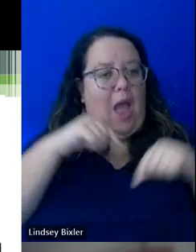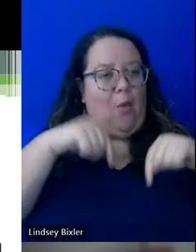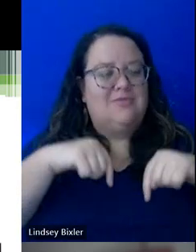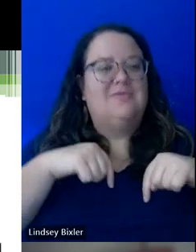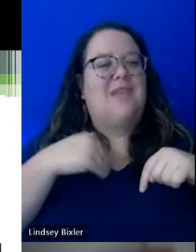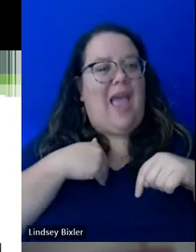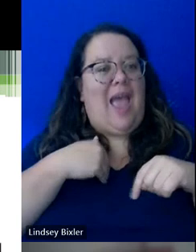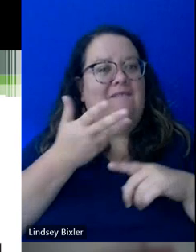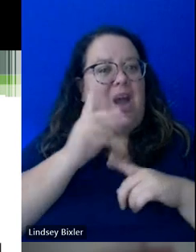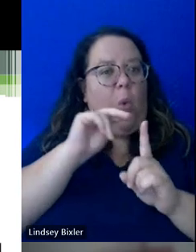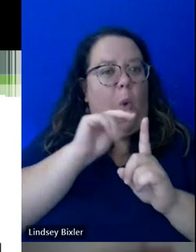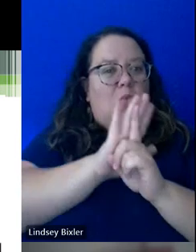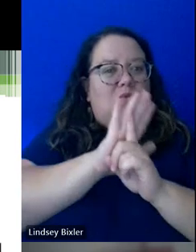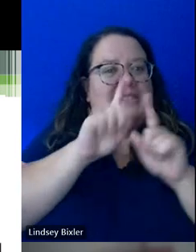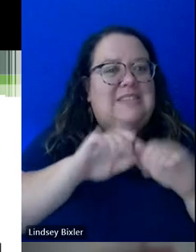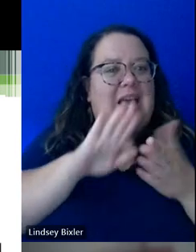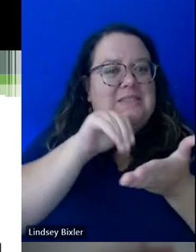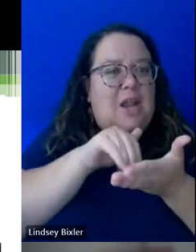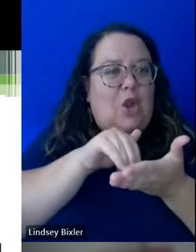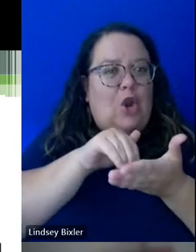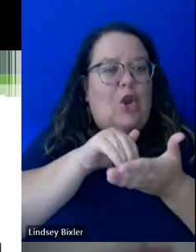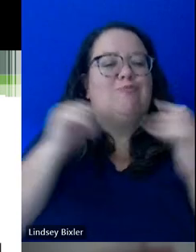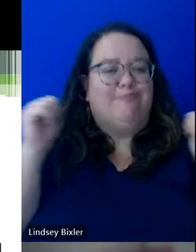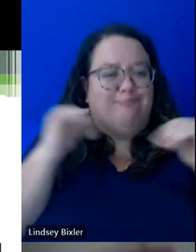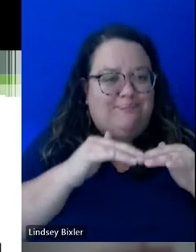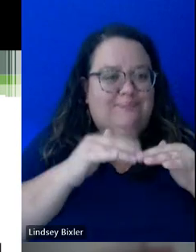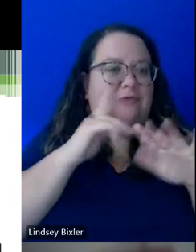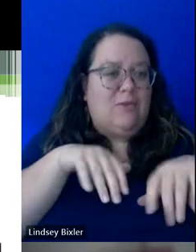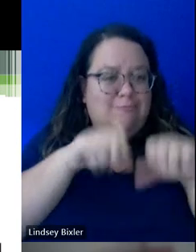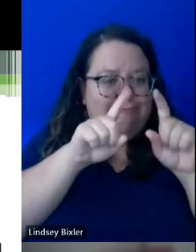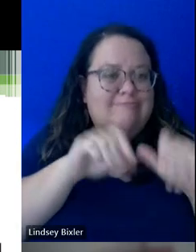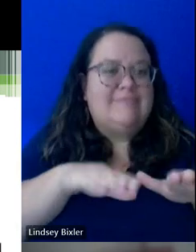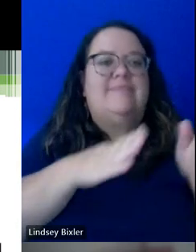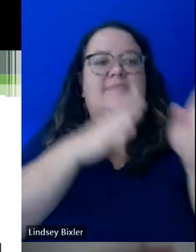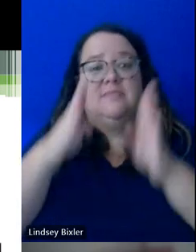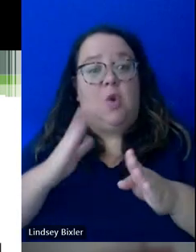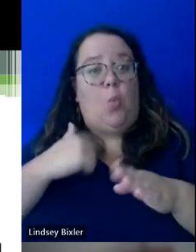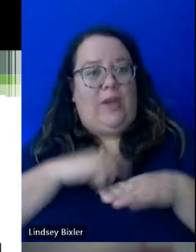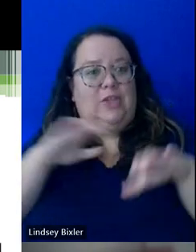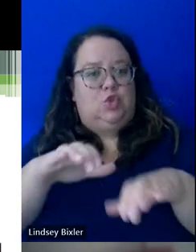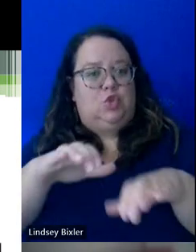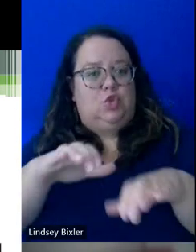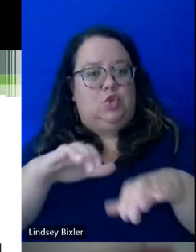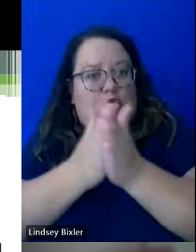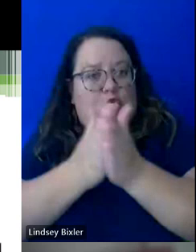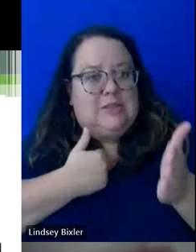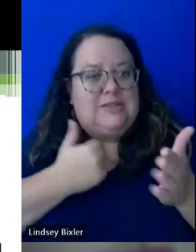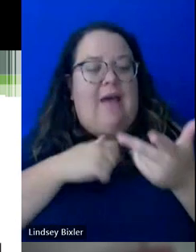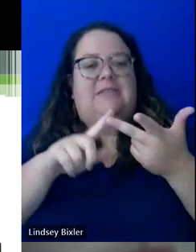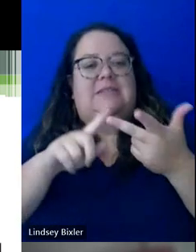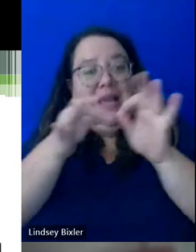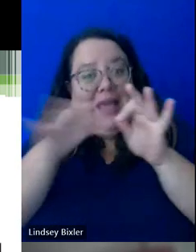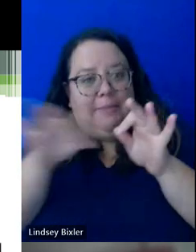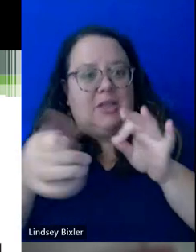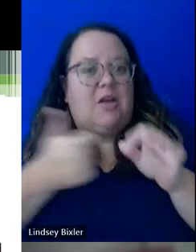We also have our own, as we just indicated, we do our own books, our eBooks. We do our own captioning. We